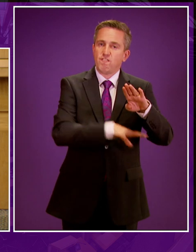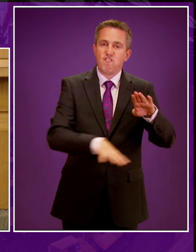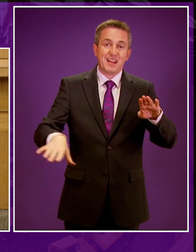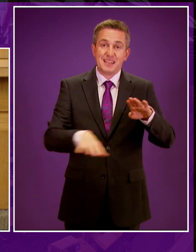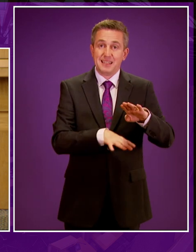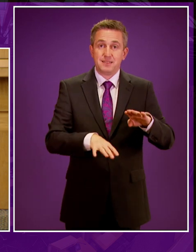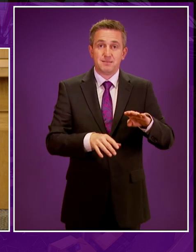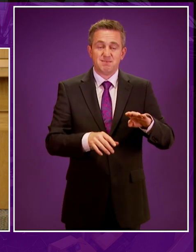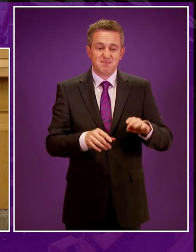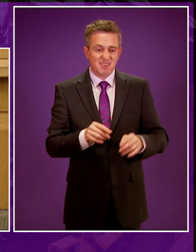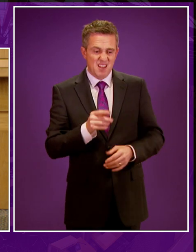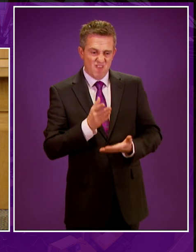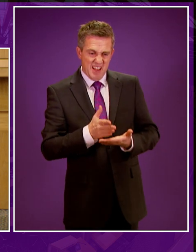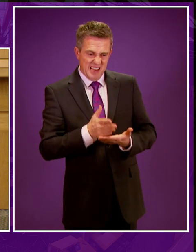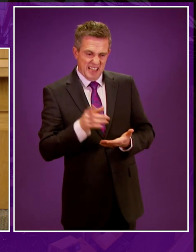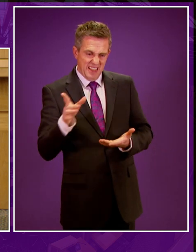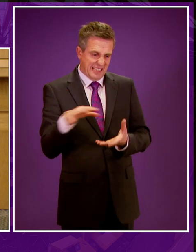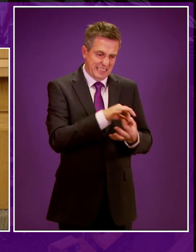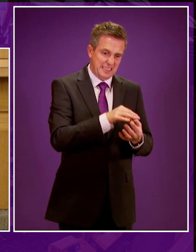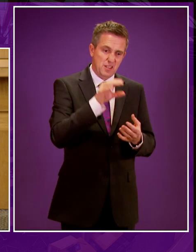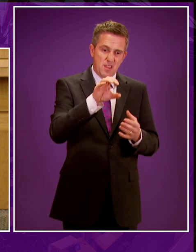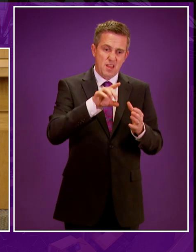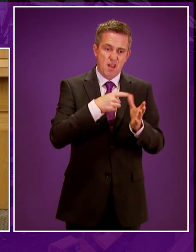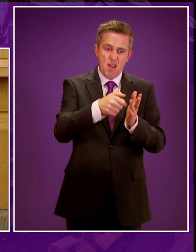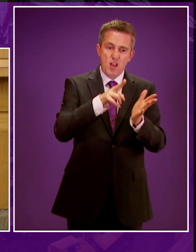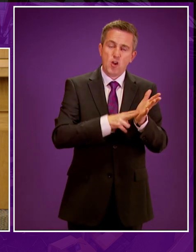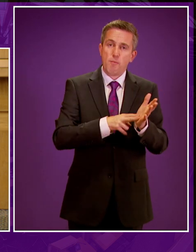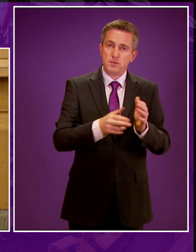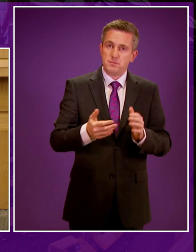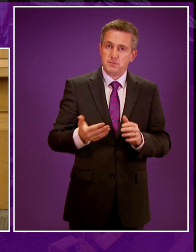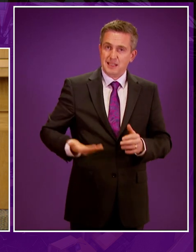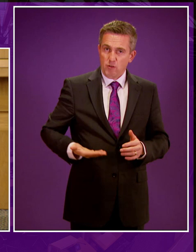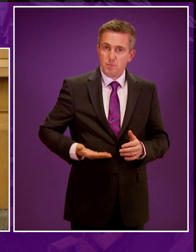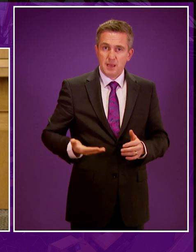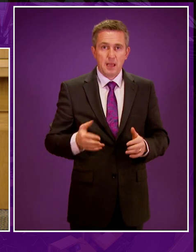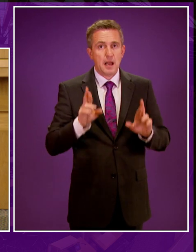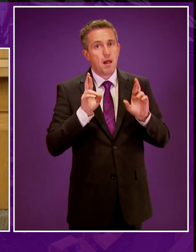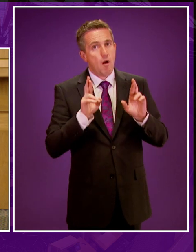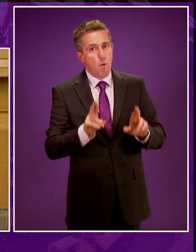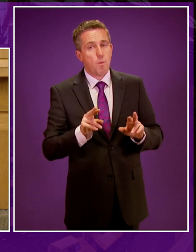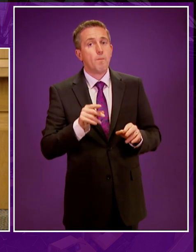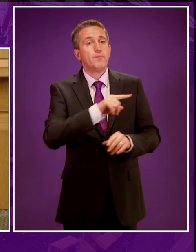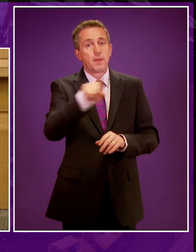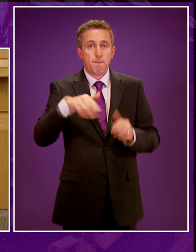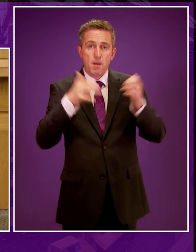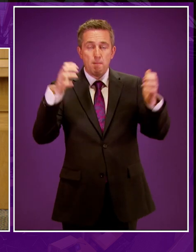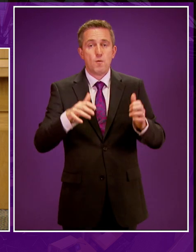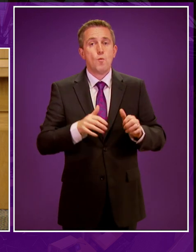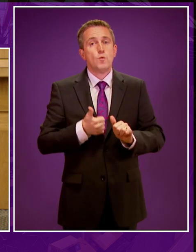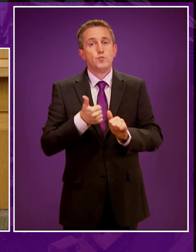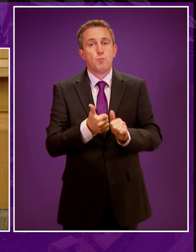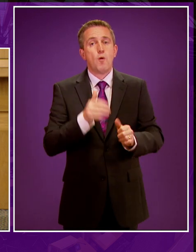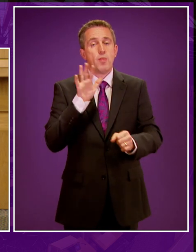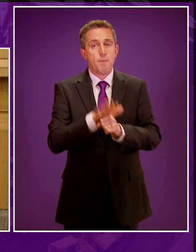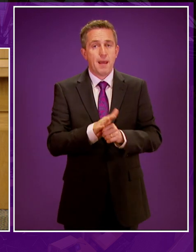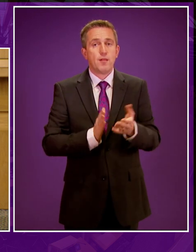is the fag end of the carbon economy, it's time to quit. And I look forward to Parliament backing this ban this evening